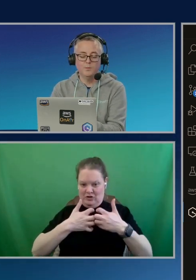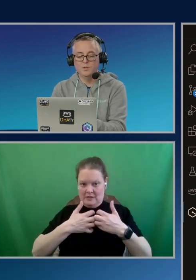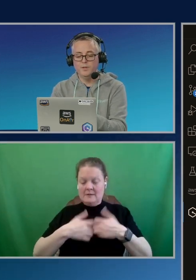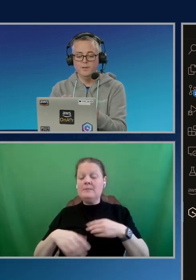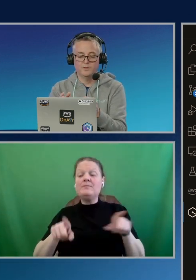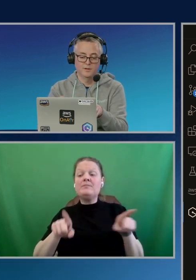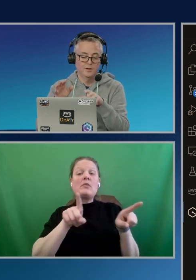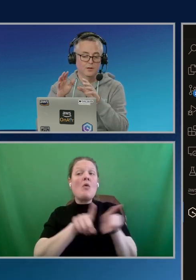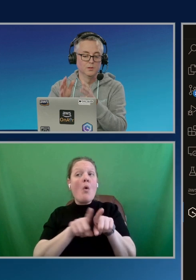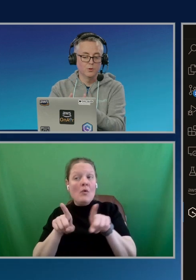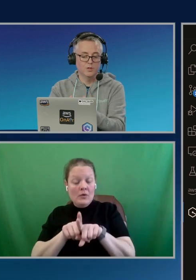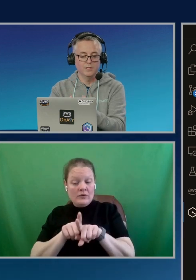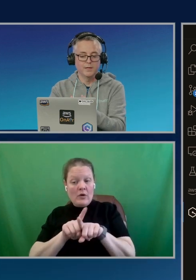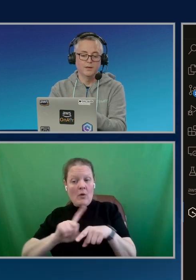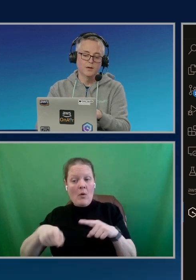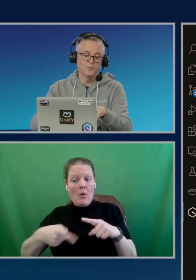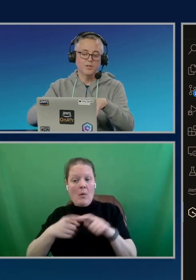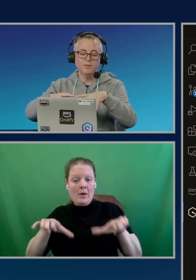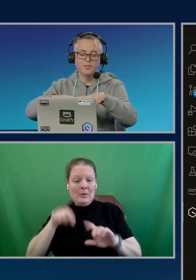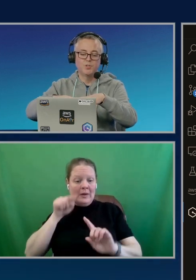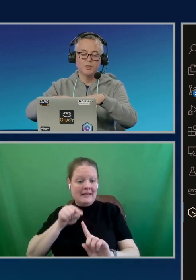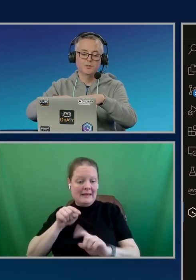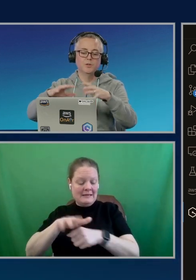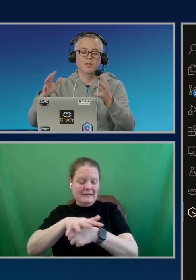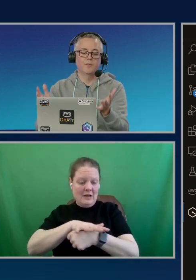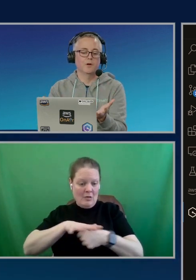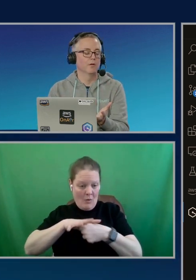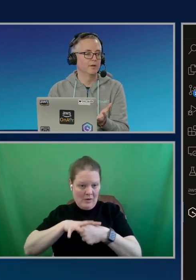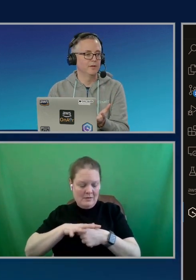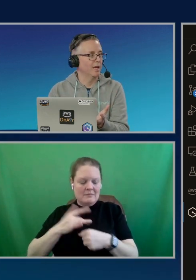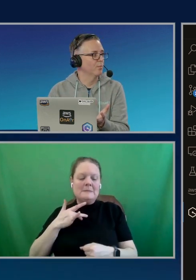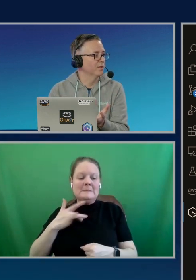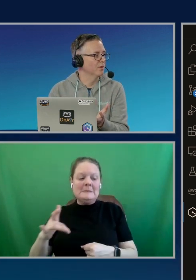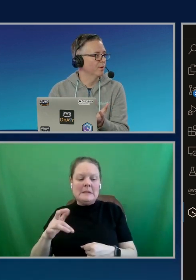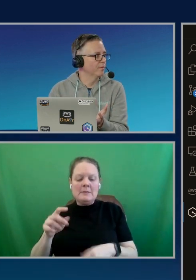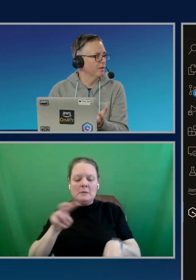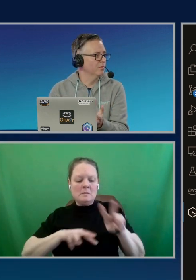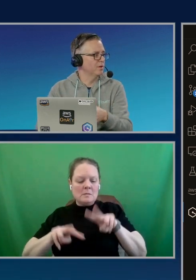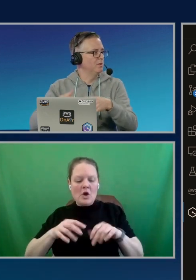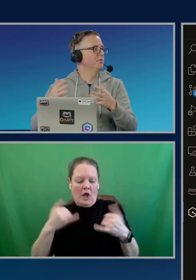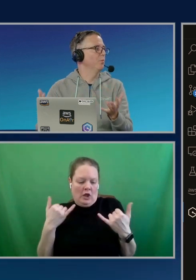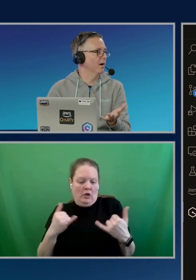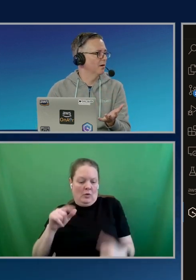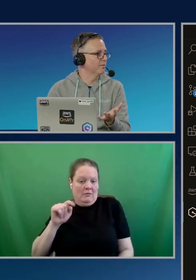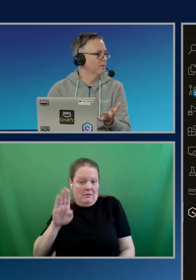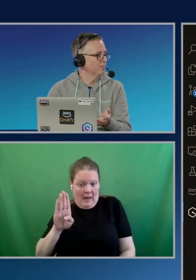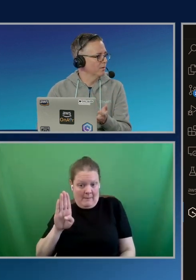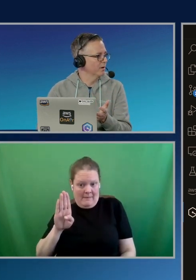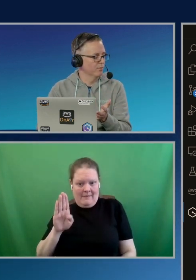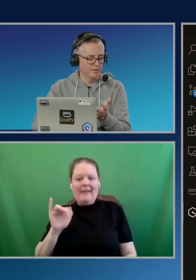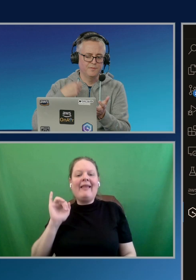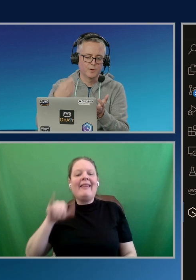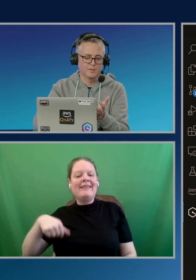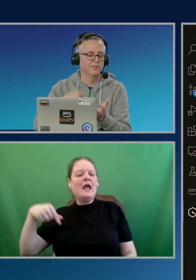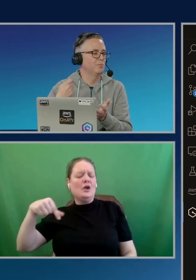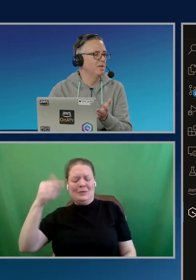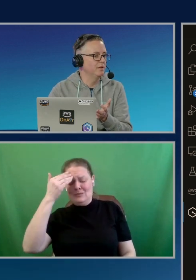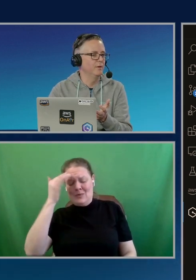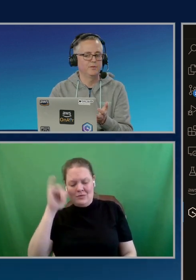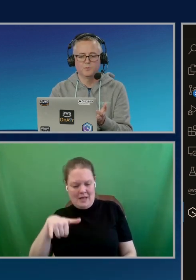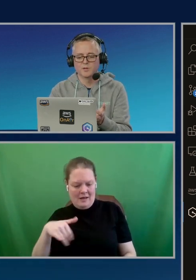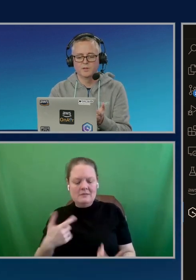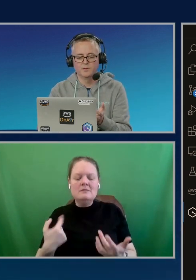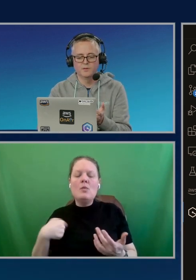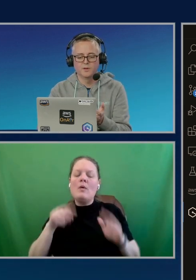when I'm doing this locally, I'm generally just looking at the current tab that's open. That's what Q's aware of, right? We're really focused on